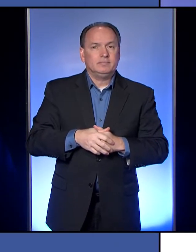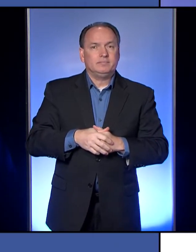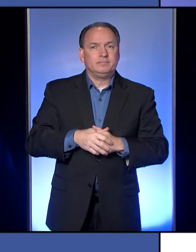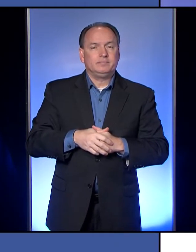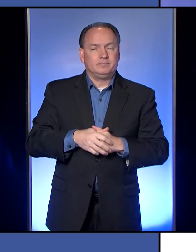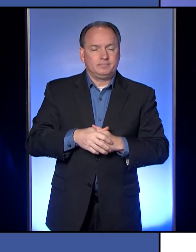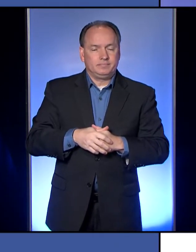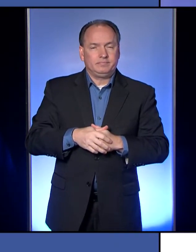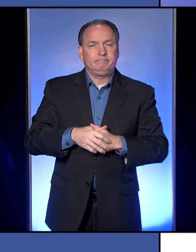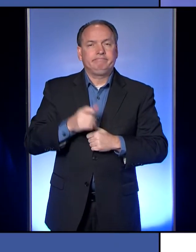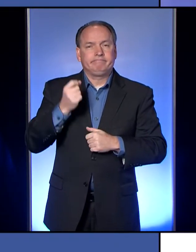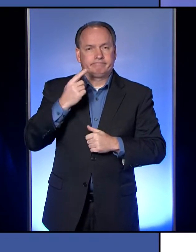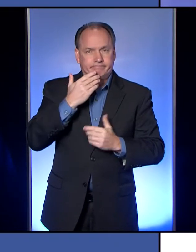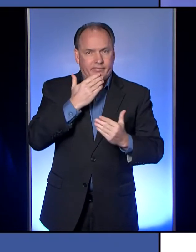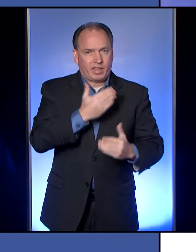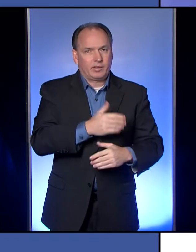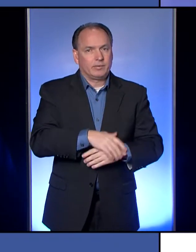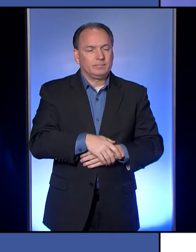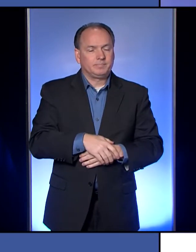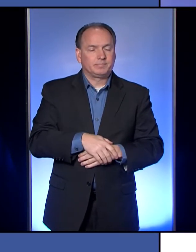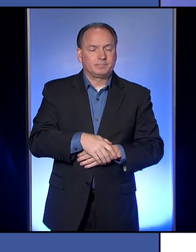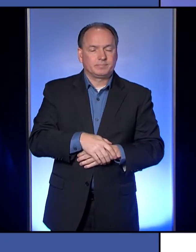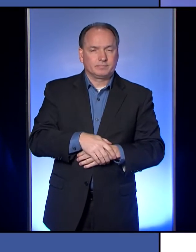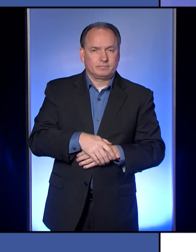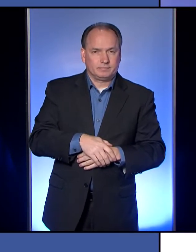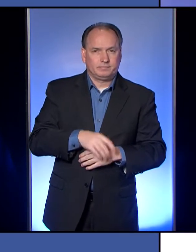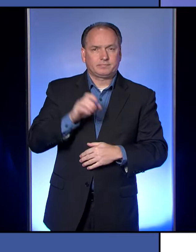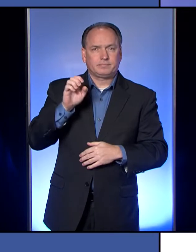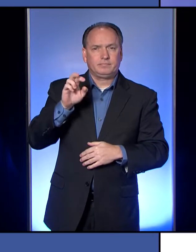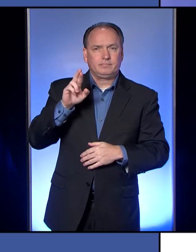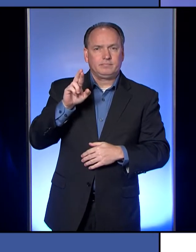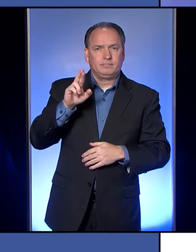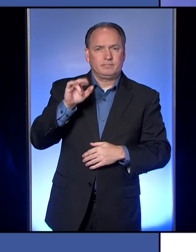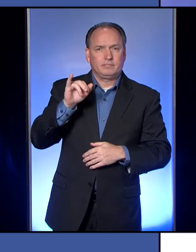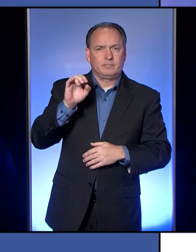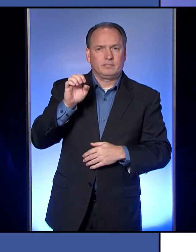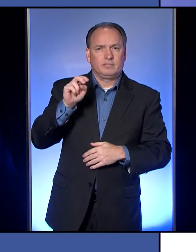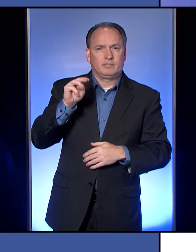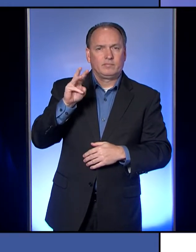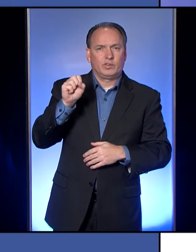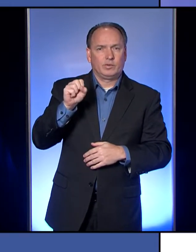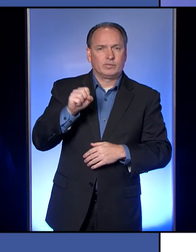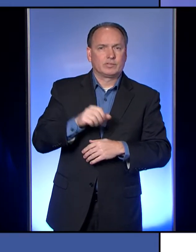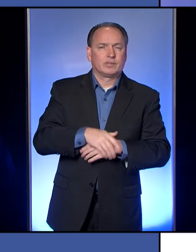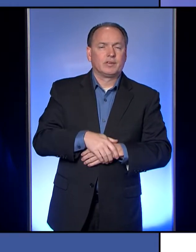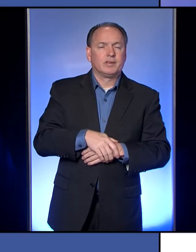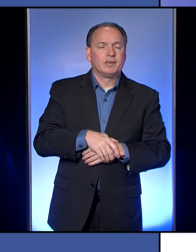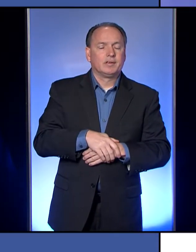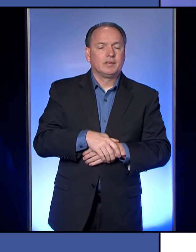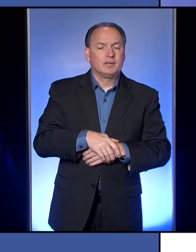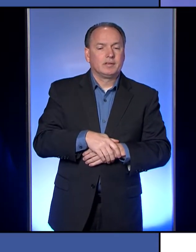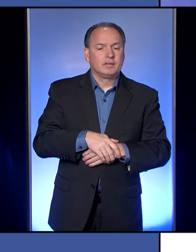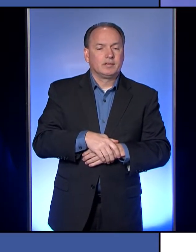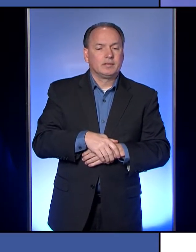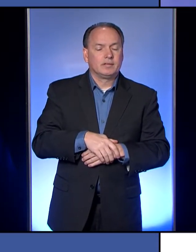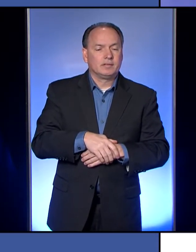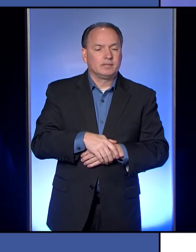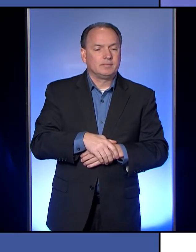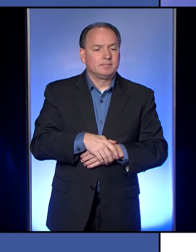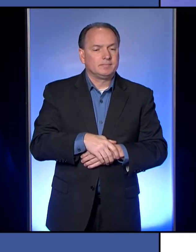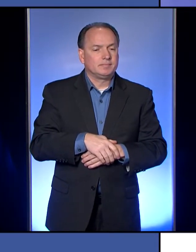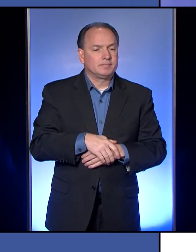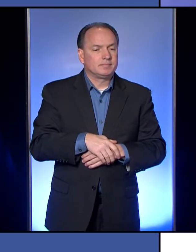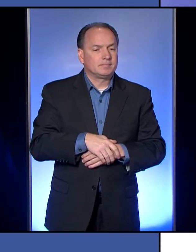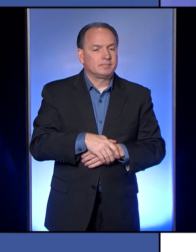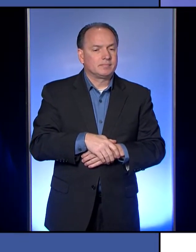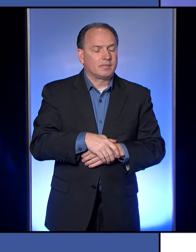Okay. Very good. Thank you. Sure. Erie news now. Hi, Kathy. This is Jonathan Skinner. How